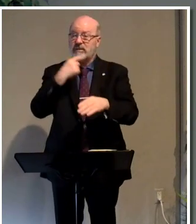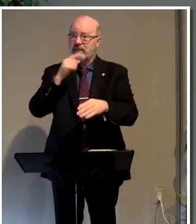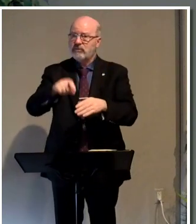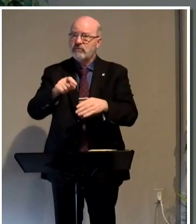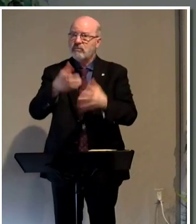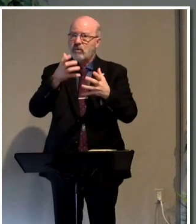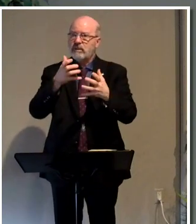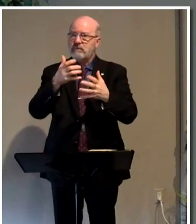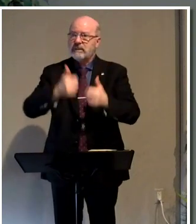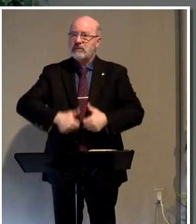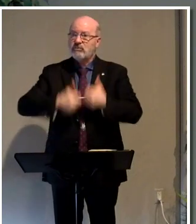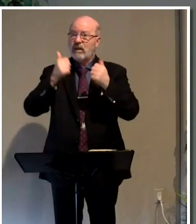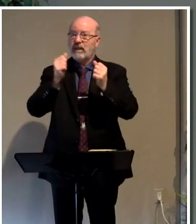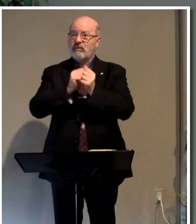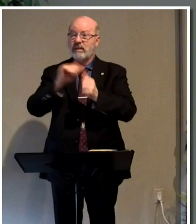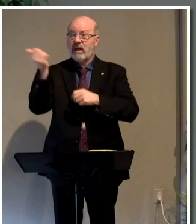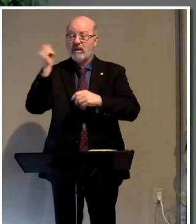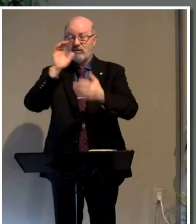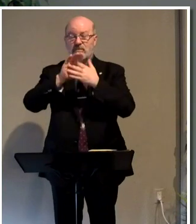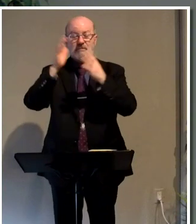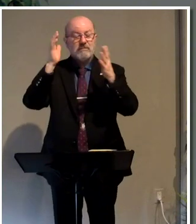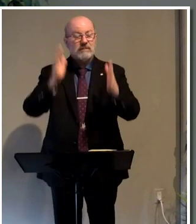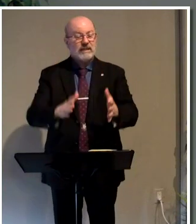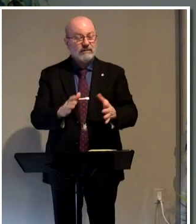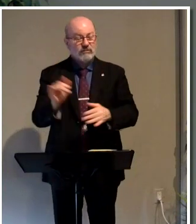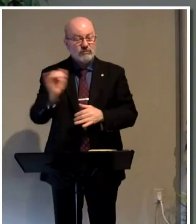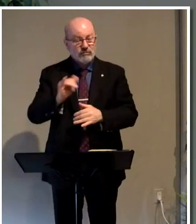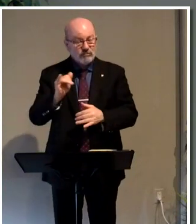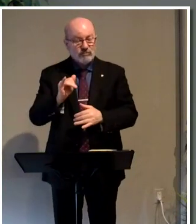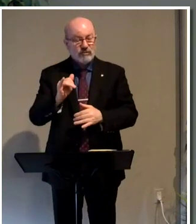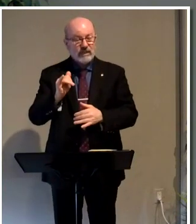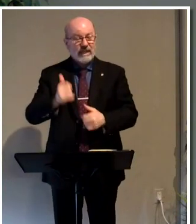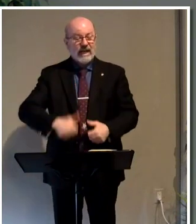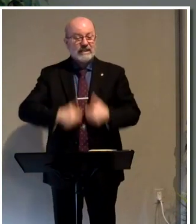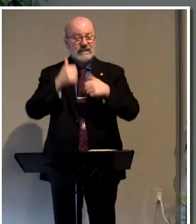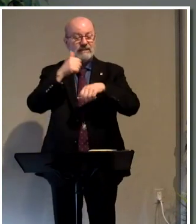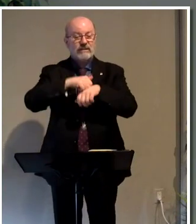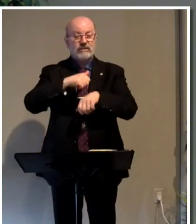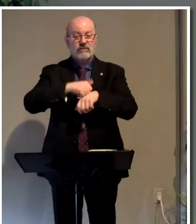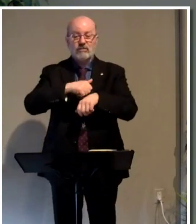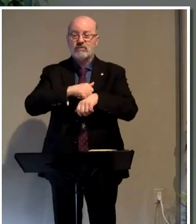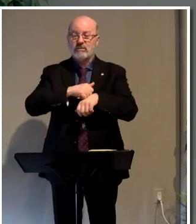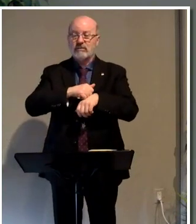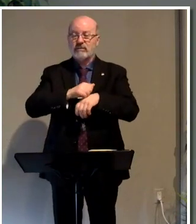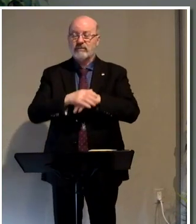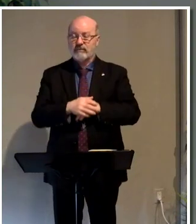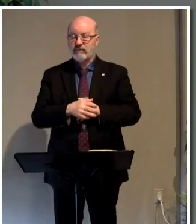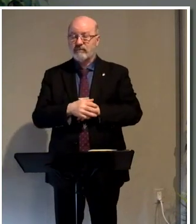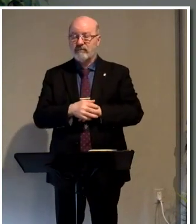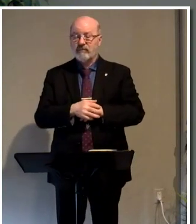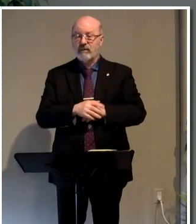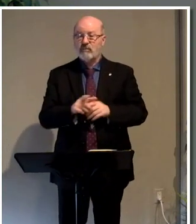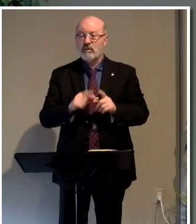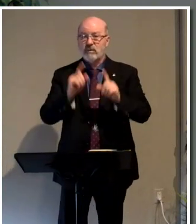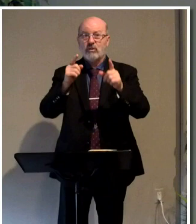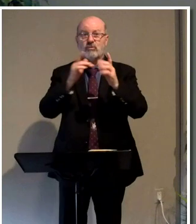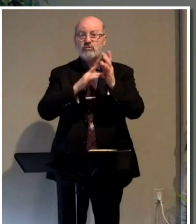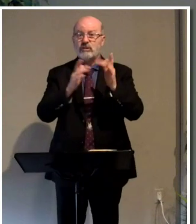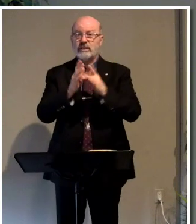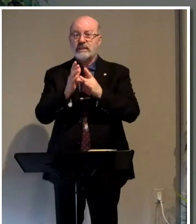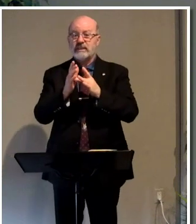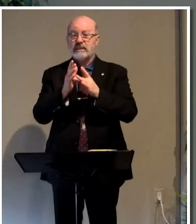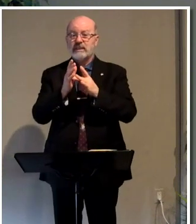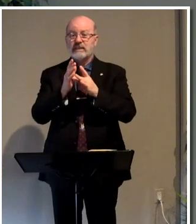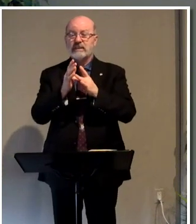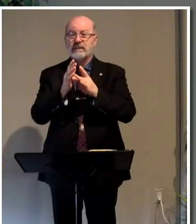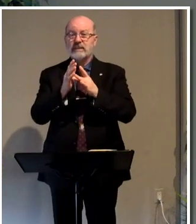really want to be dwelling with other believers as well as living stones. When we go to Jesus and line our